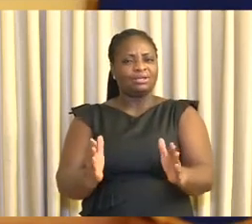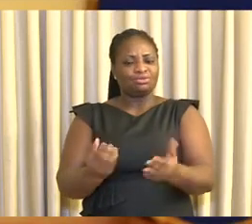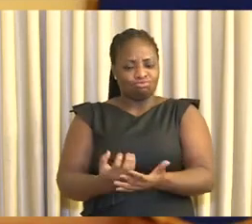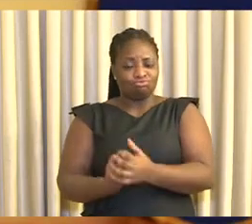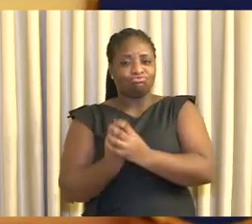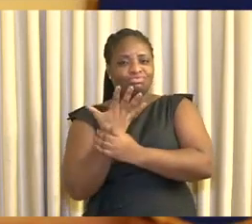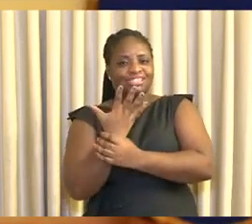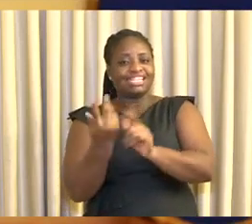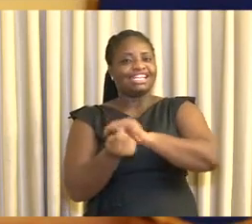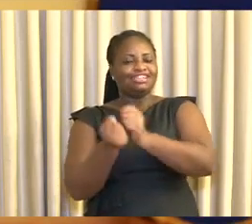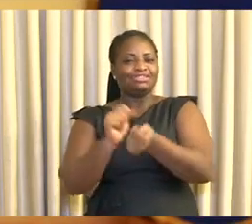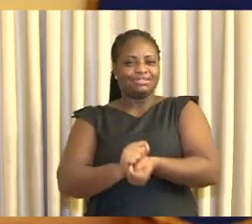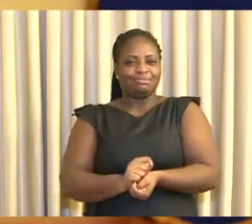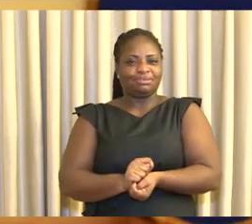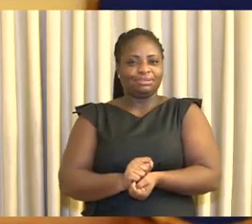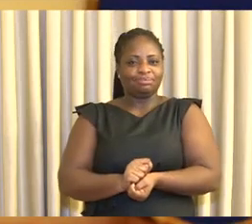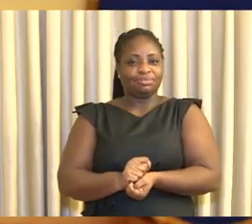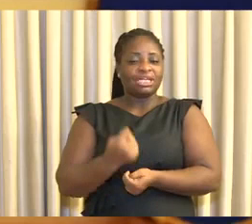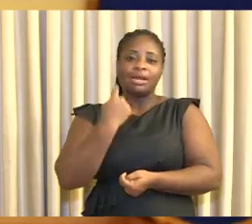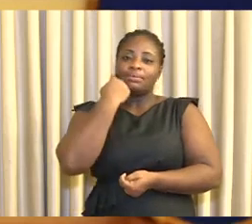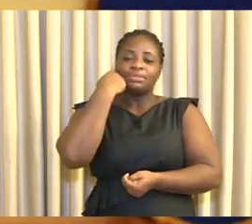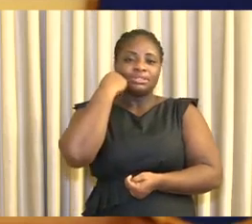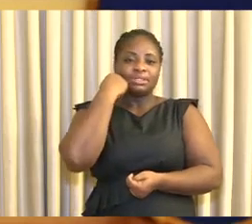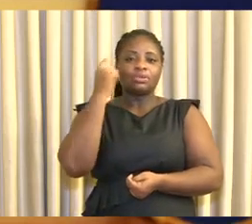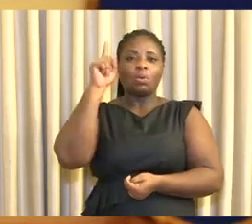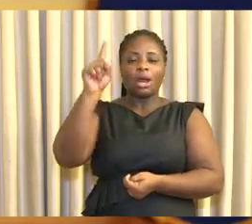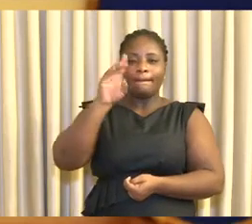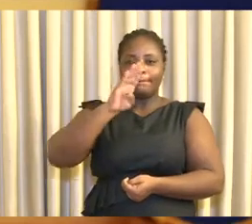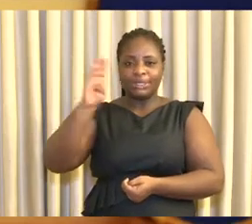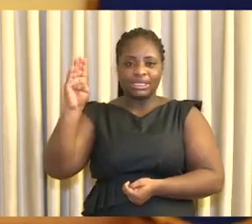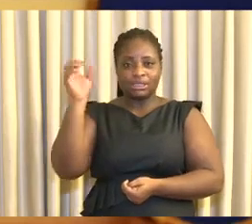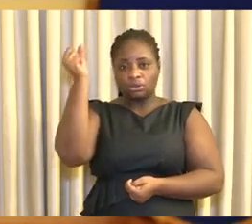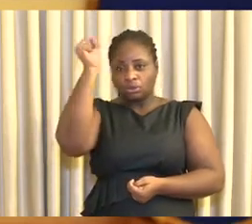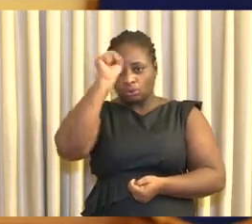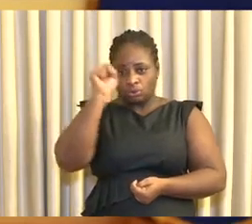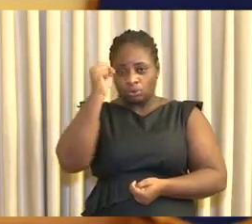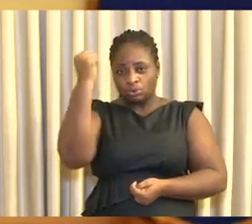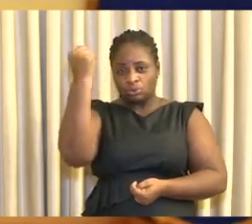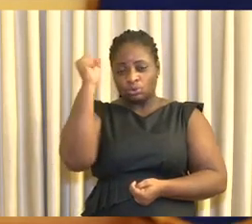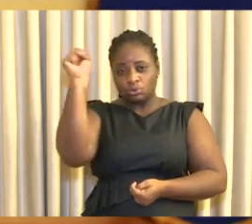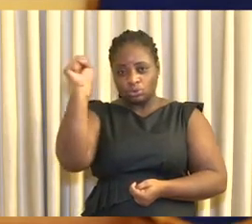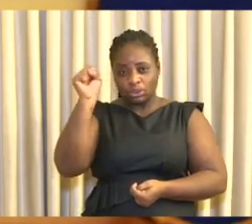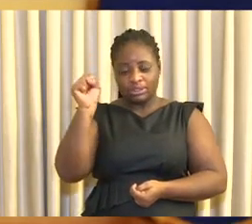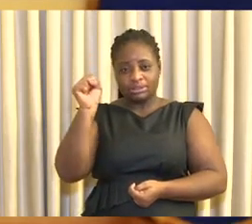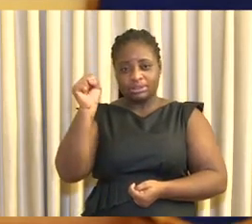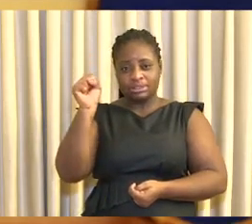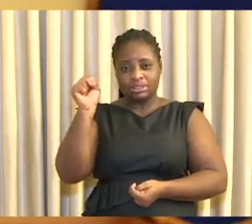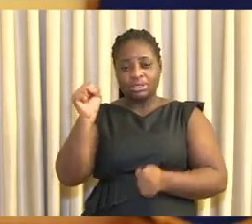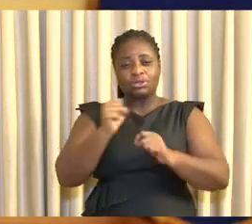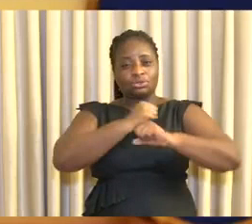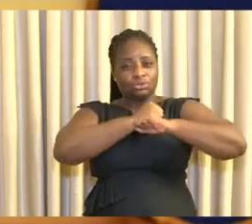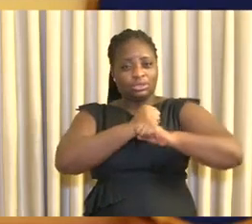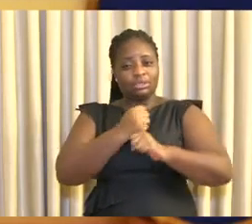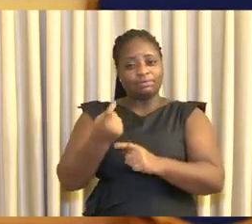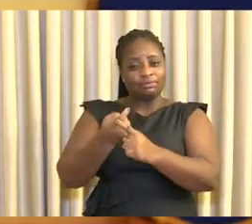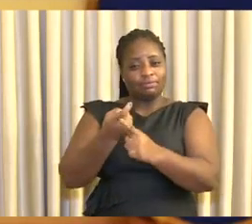secured from the IMF without any precondition and approved by Parliament, will be used to